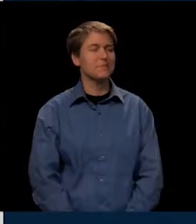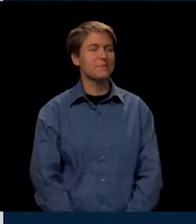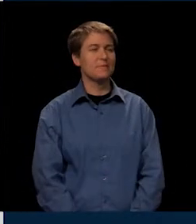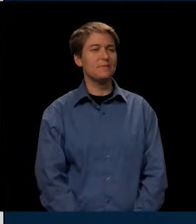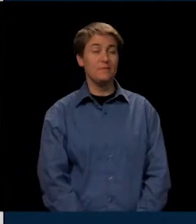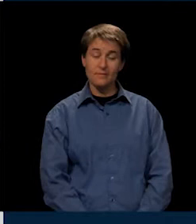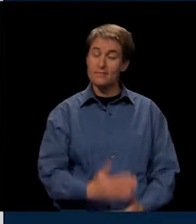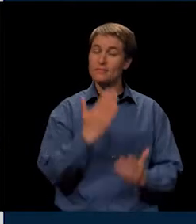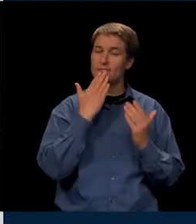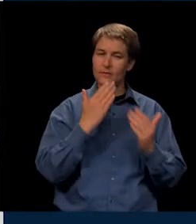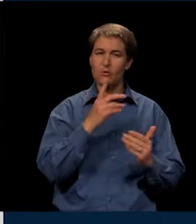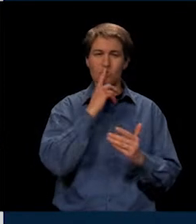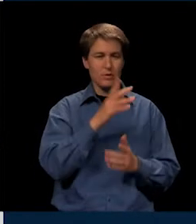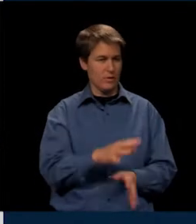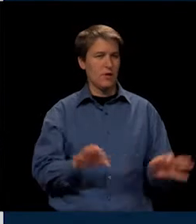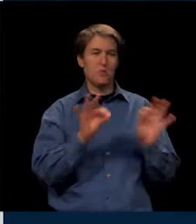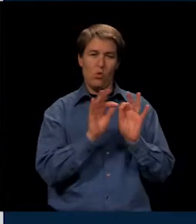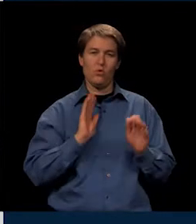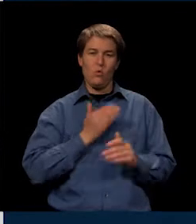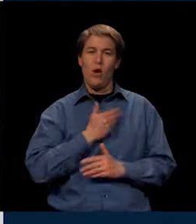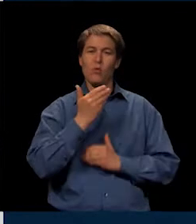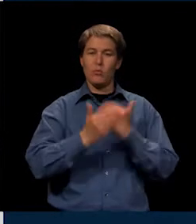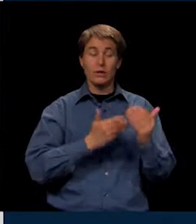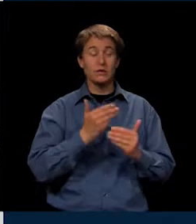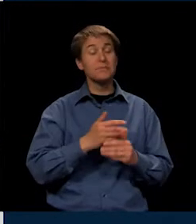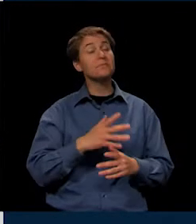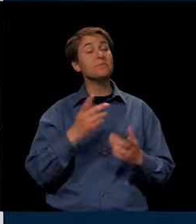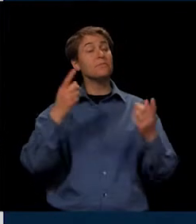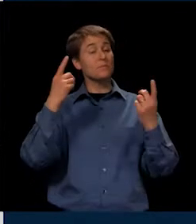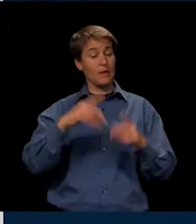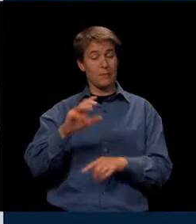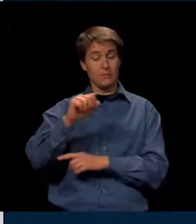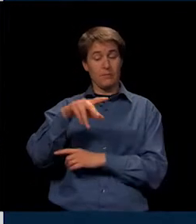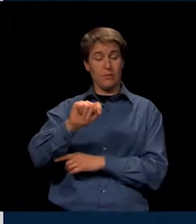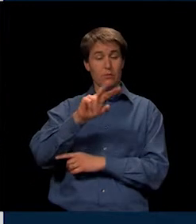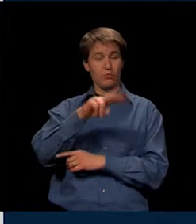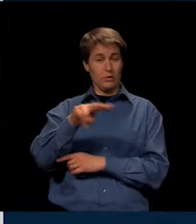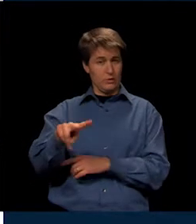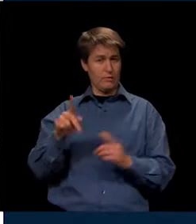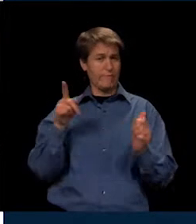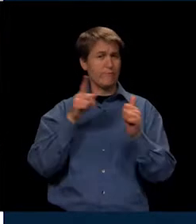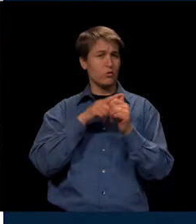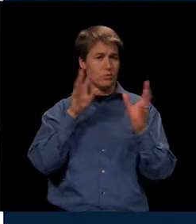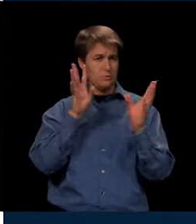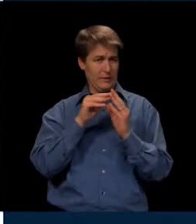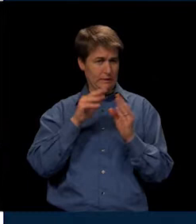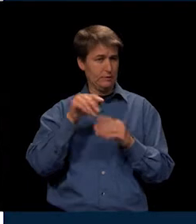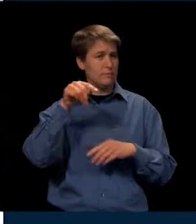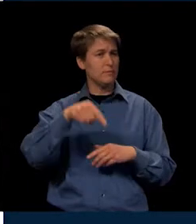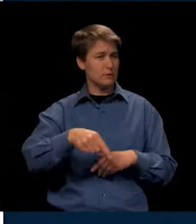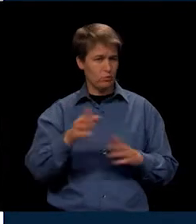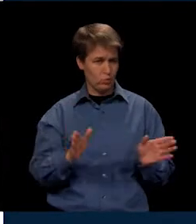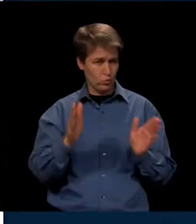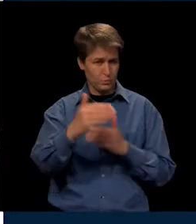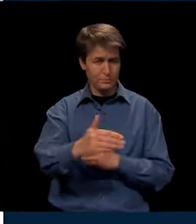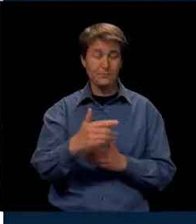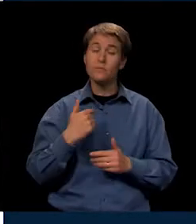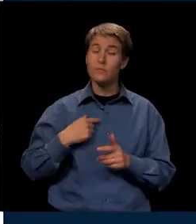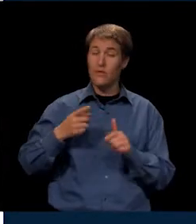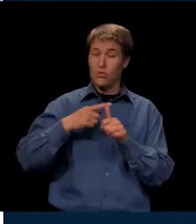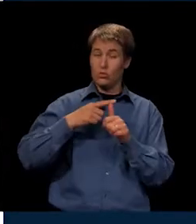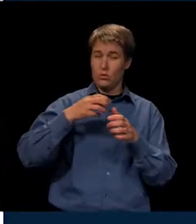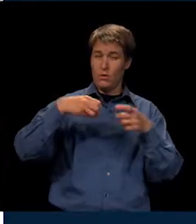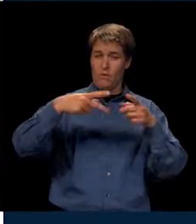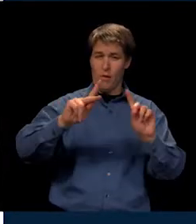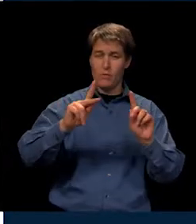They're very important to our process. On September the 22nd was our very first meeting in this room. We had an opportunity, first of all, to do a